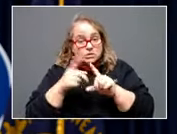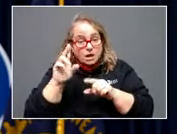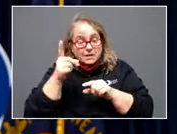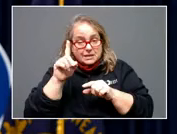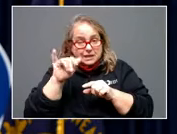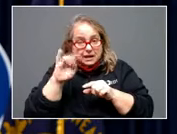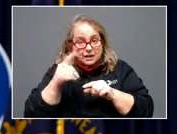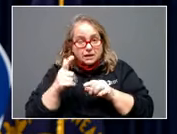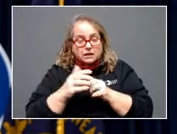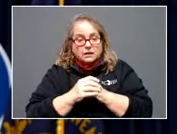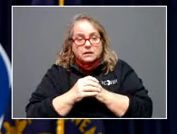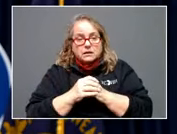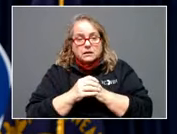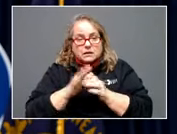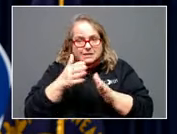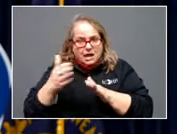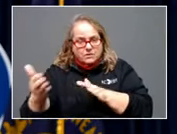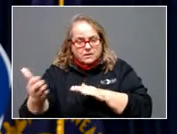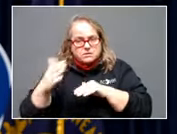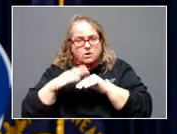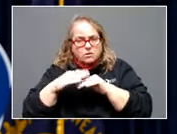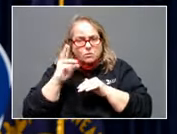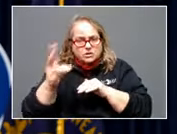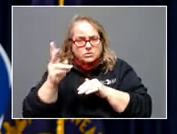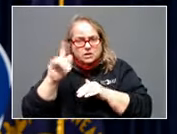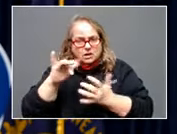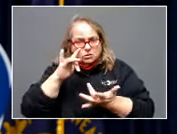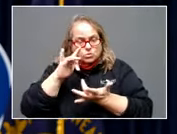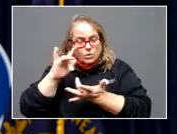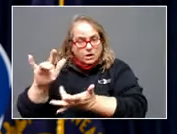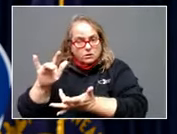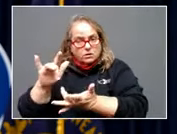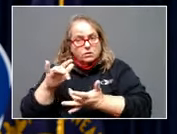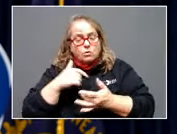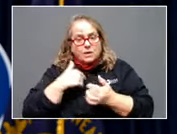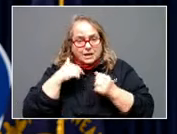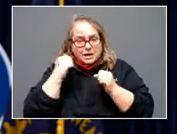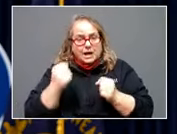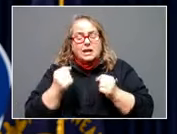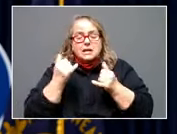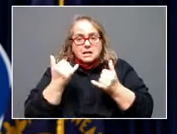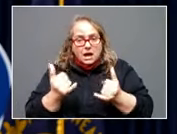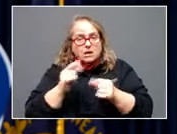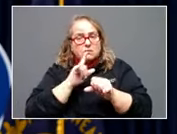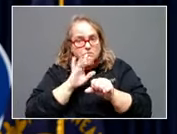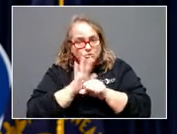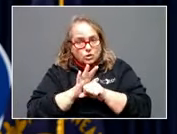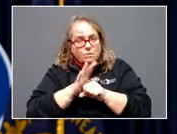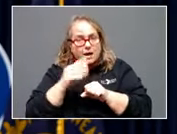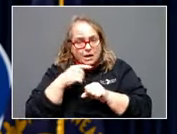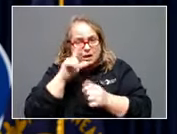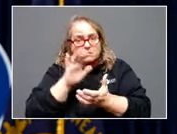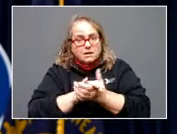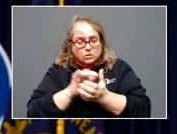on the tornado. We can now confirm, and I believe with